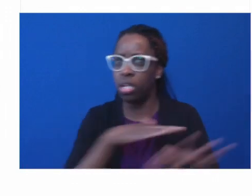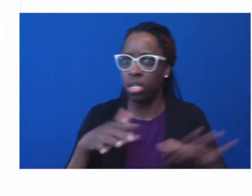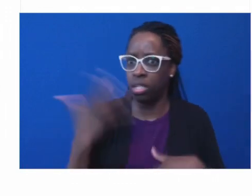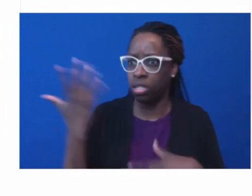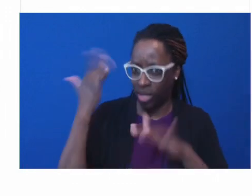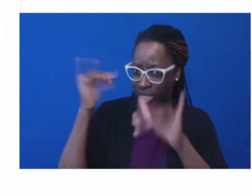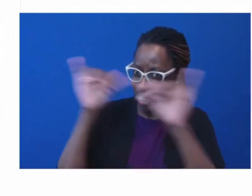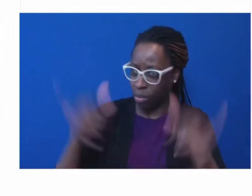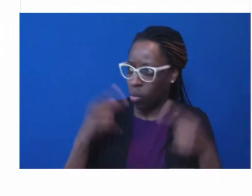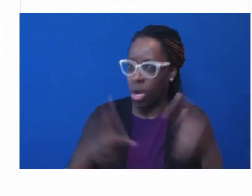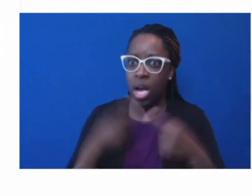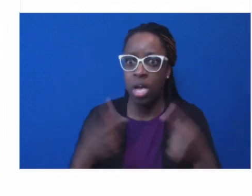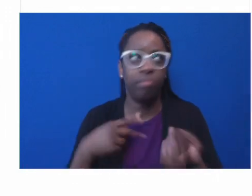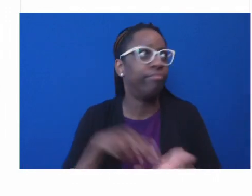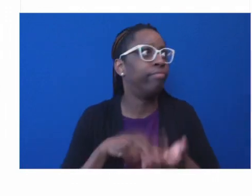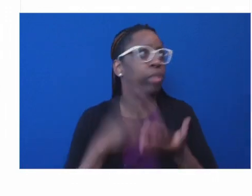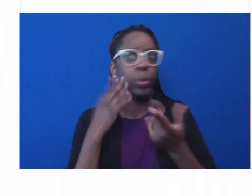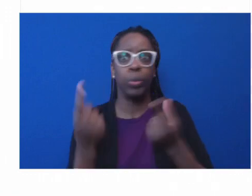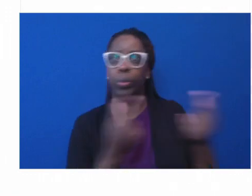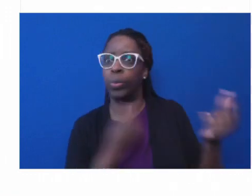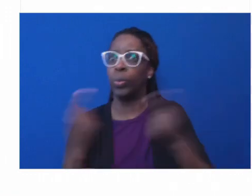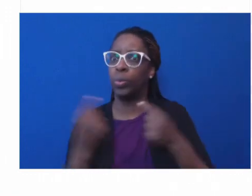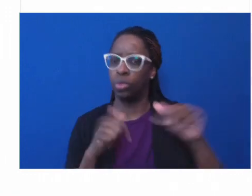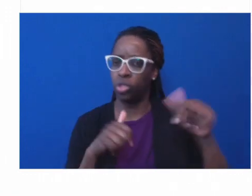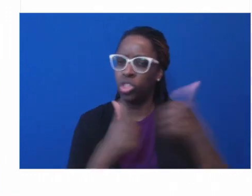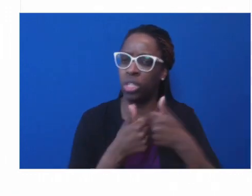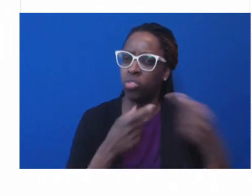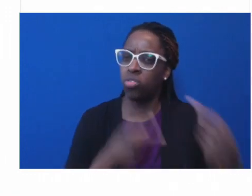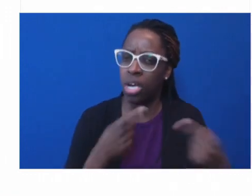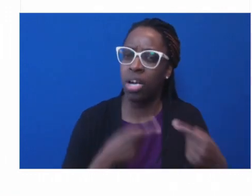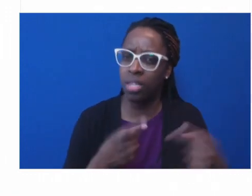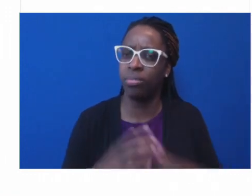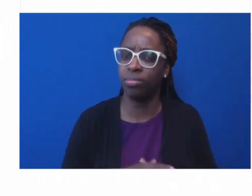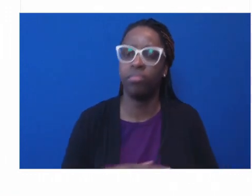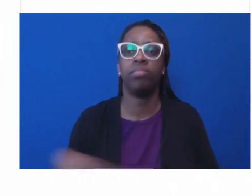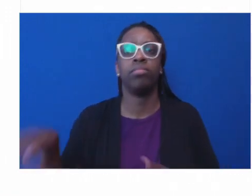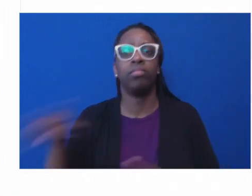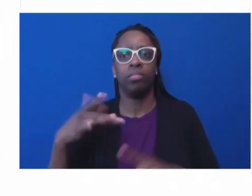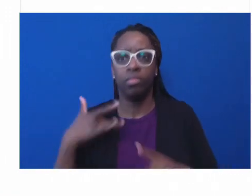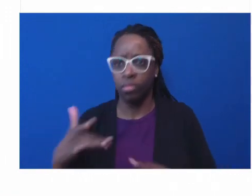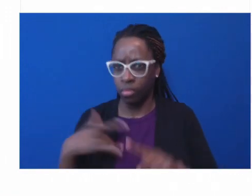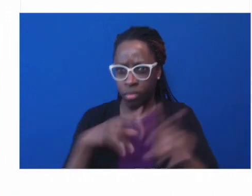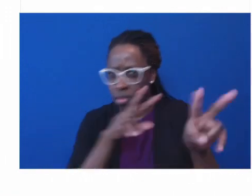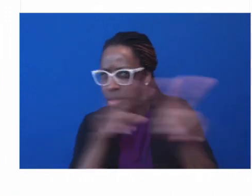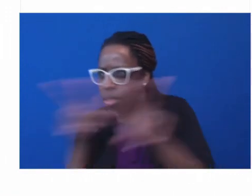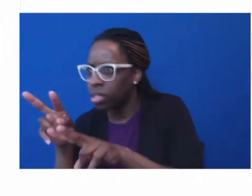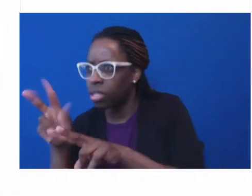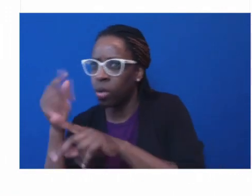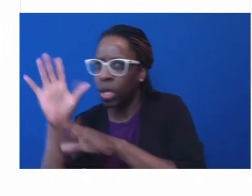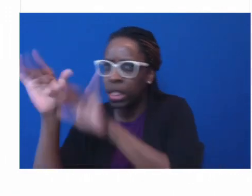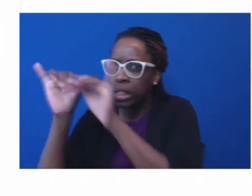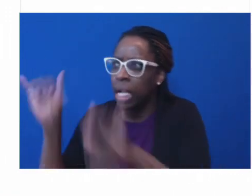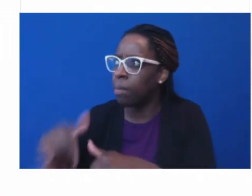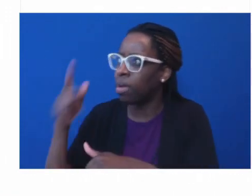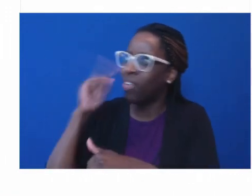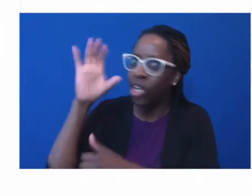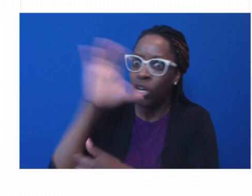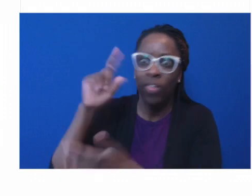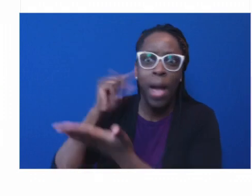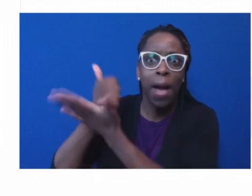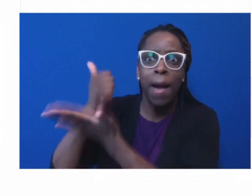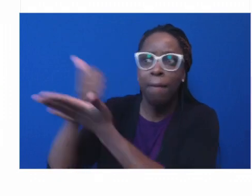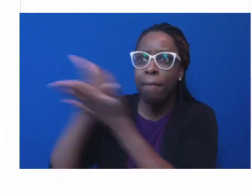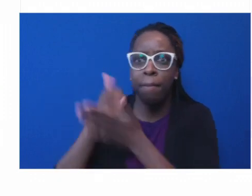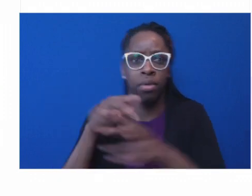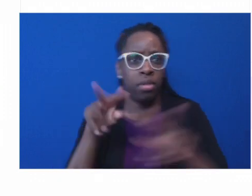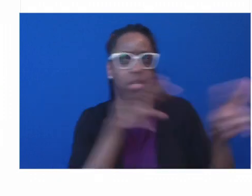from those systems. So as part of communivac, the national working group through Johns Hopkins that I've had a luxury of working with Monica, I've had a